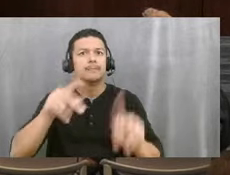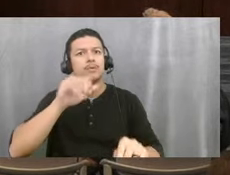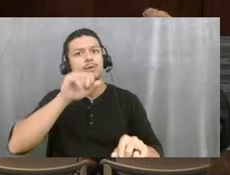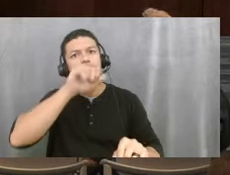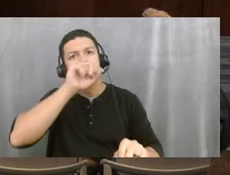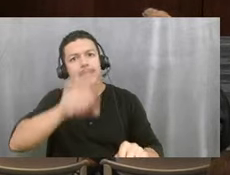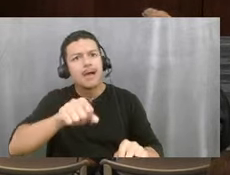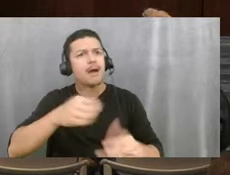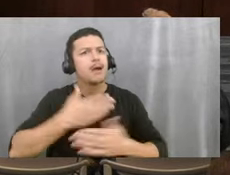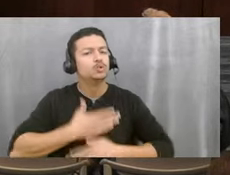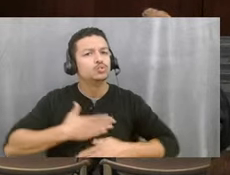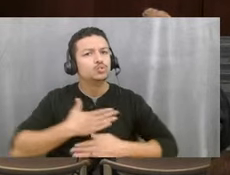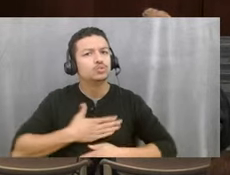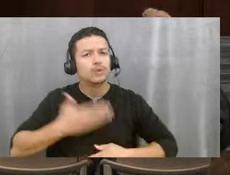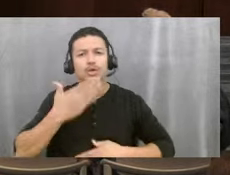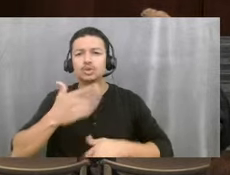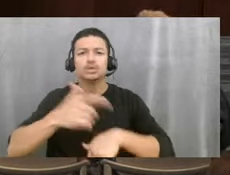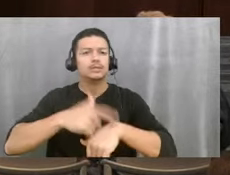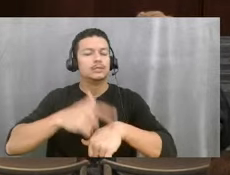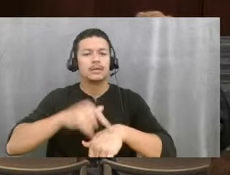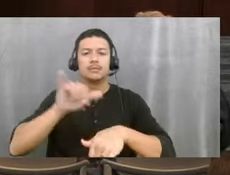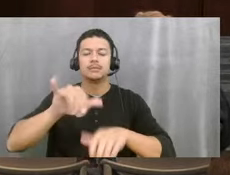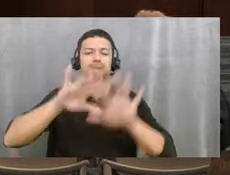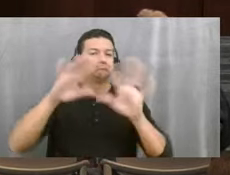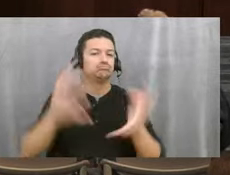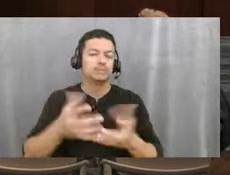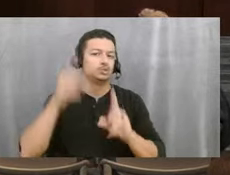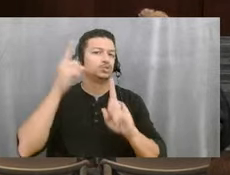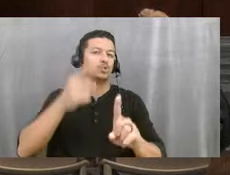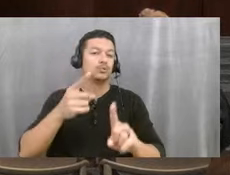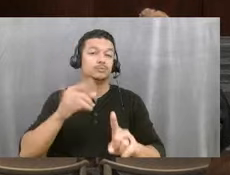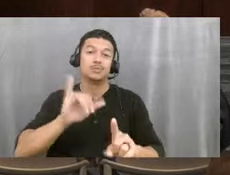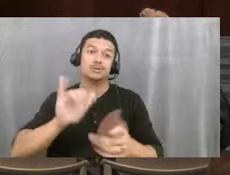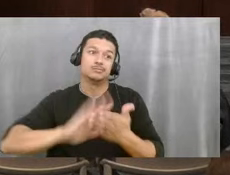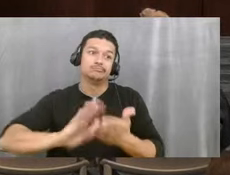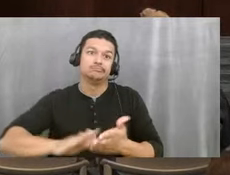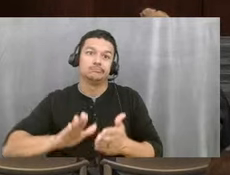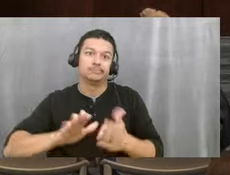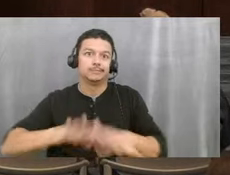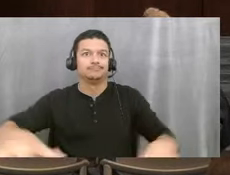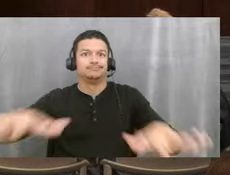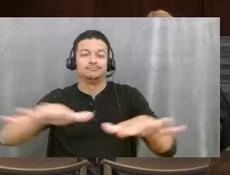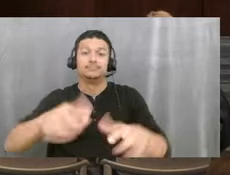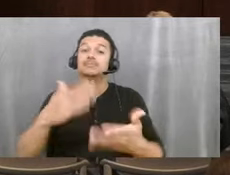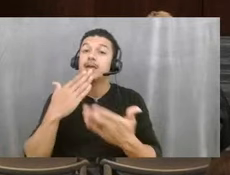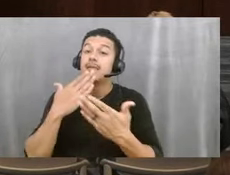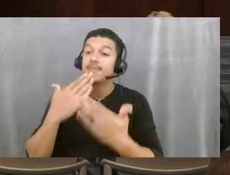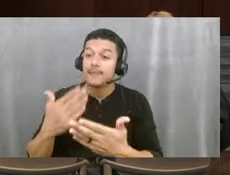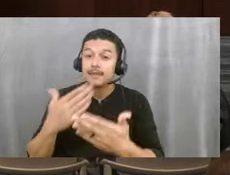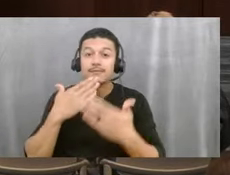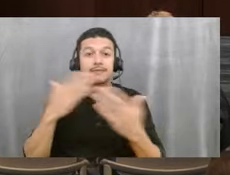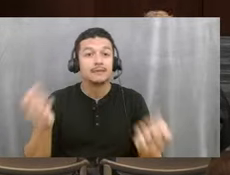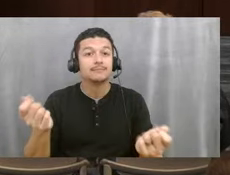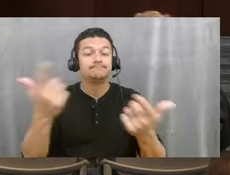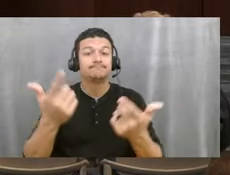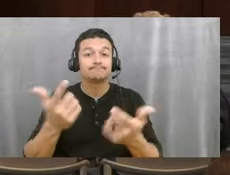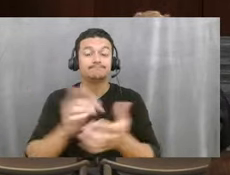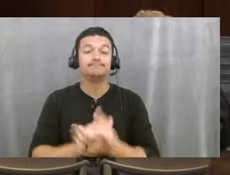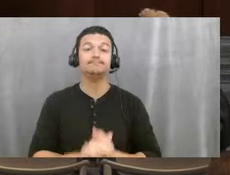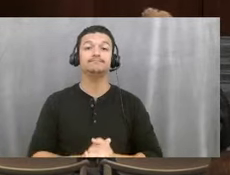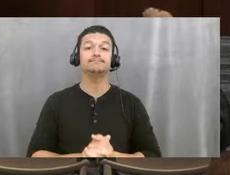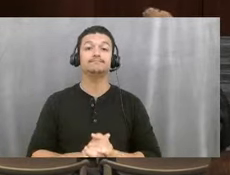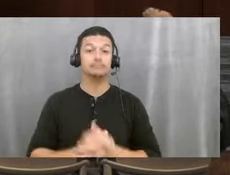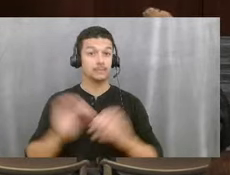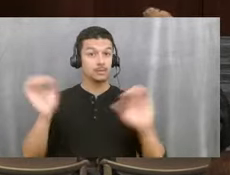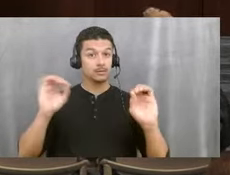time. And that's what it's about. And cleaning the neighborhood. So, thank you. And thank you to everybody. If there's nothing else,